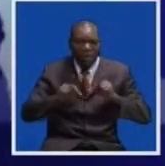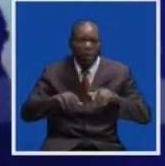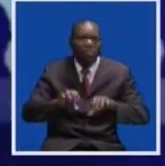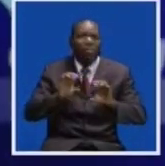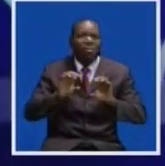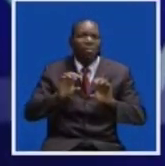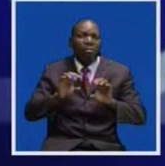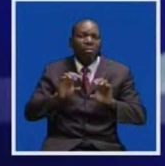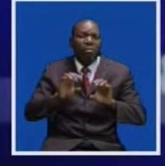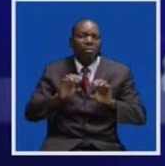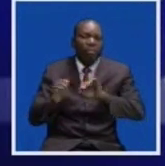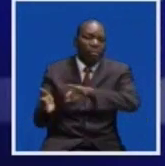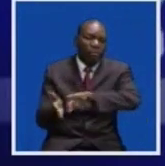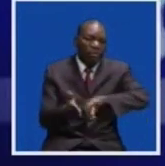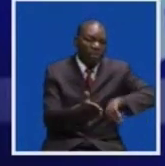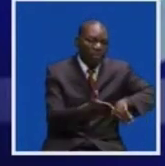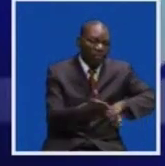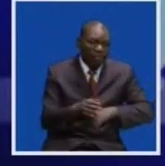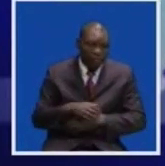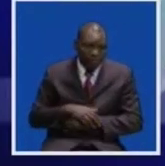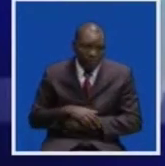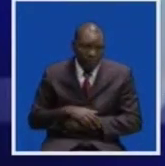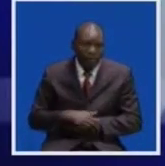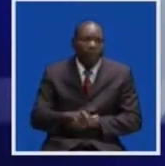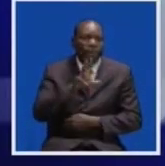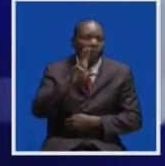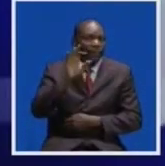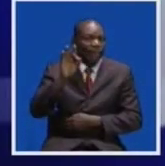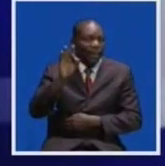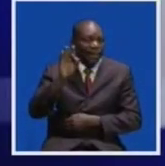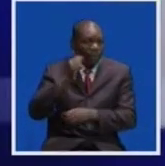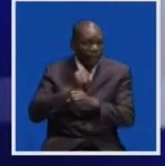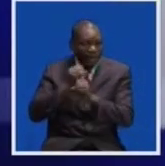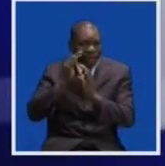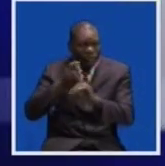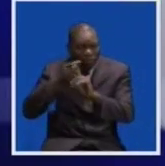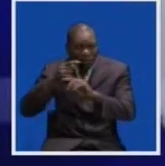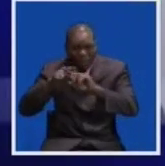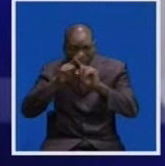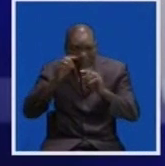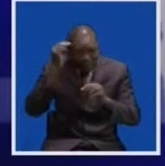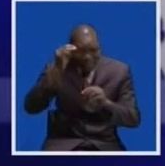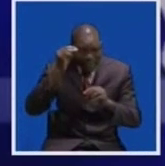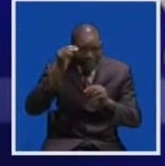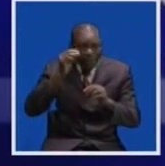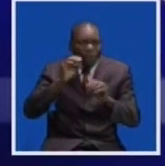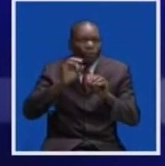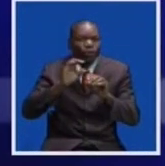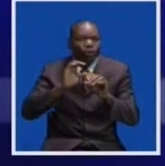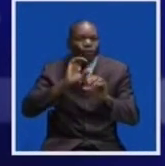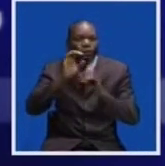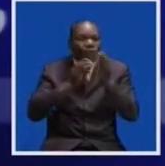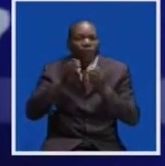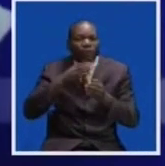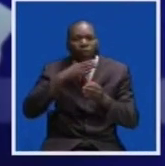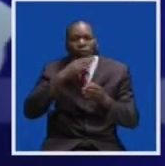The civil service commission has dismissed 39 officers from various ministries for fraud, misappropriation